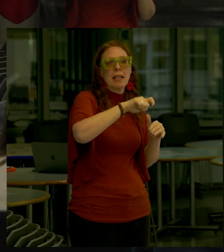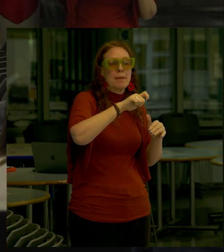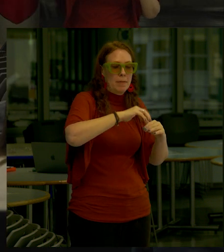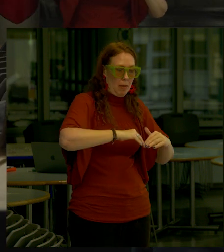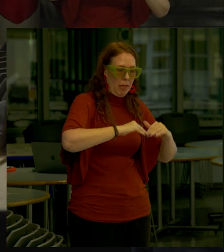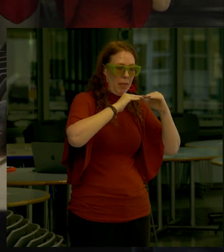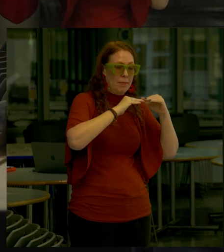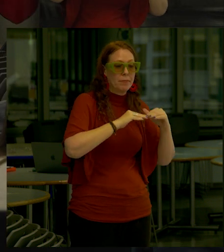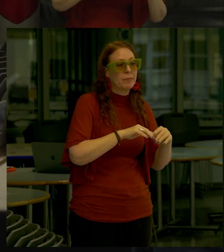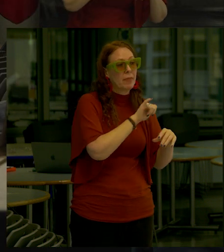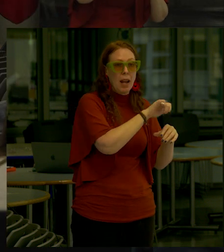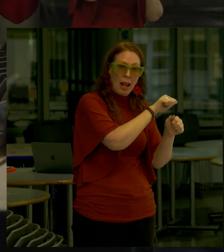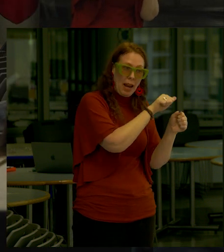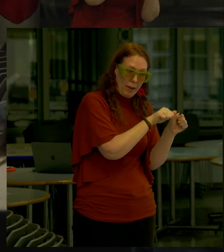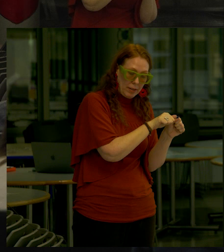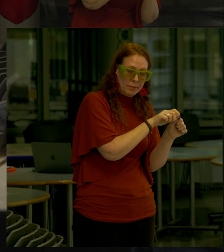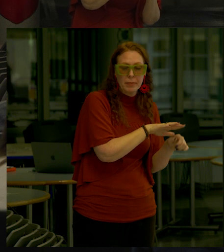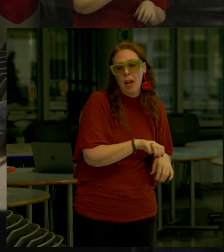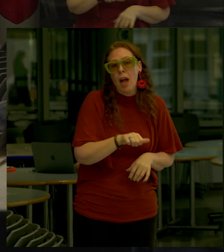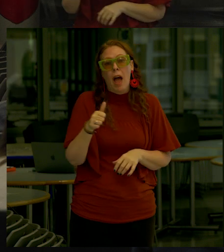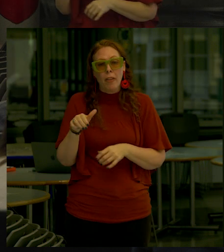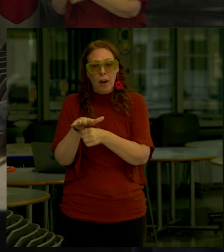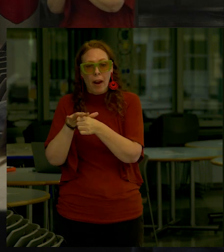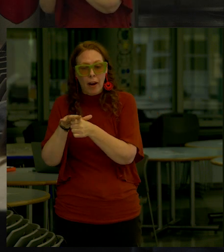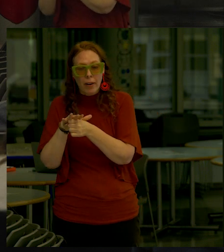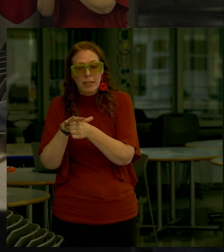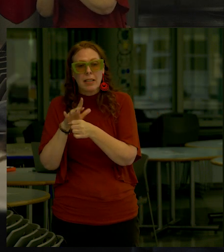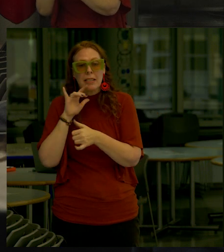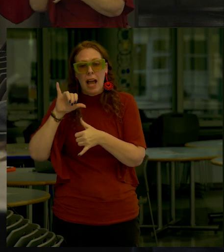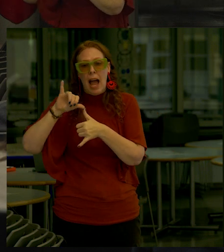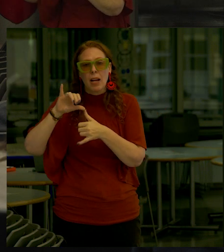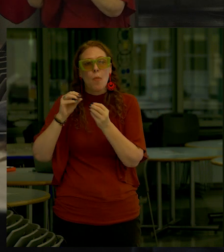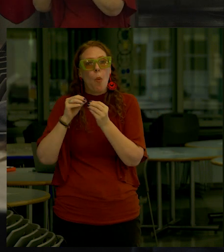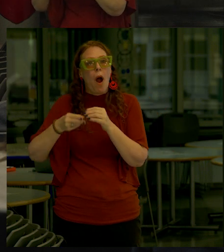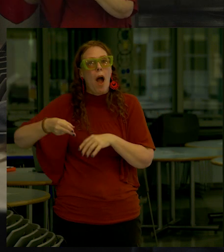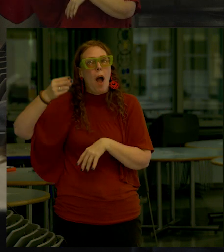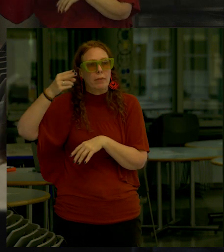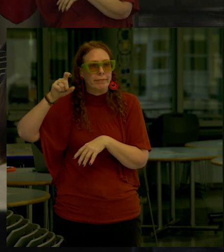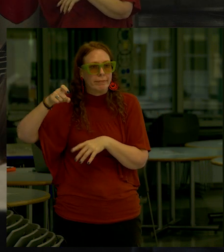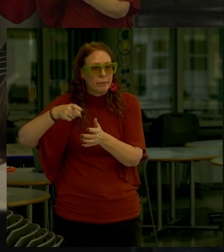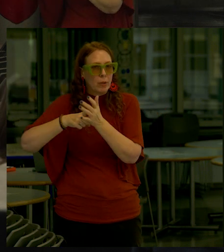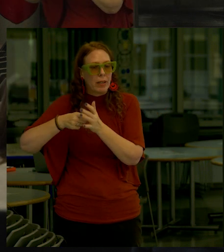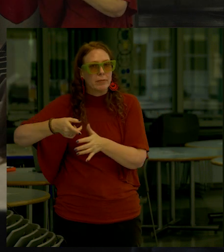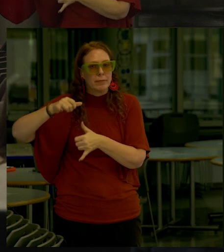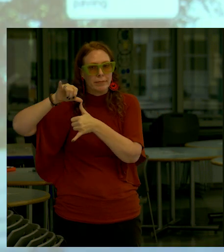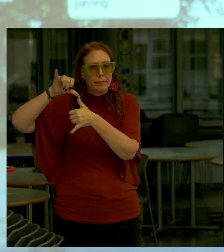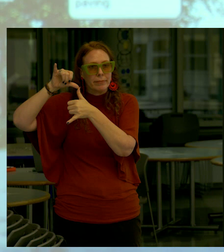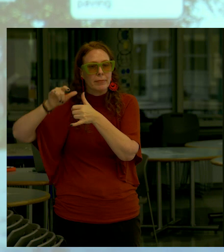areas in the project where the height of the deployable is much higher and so